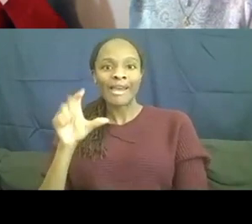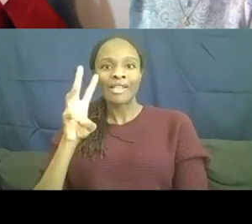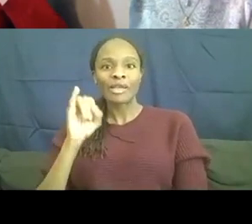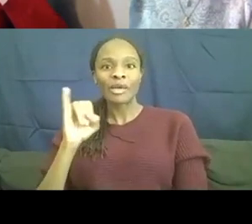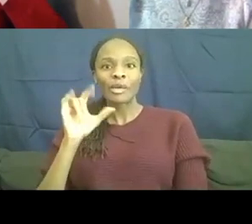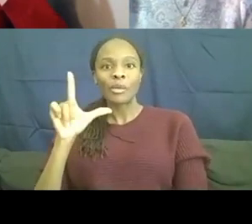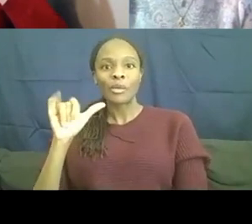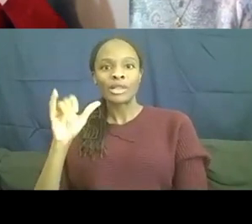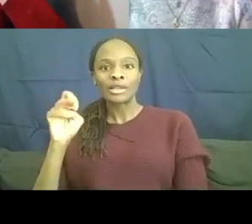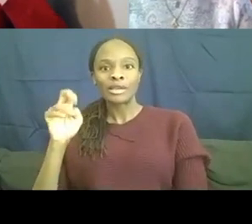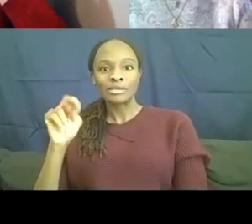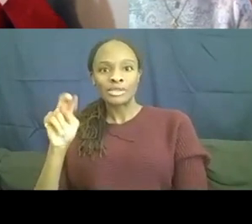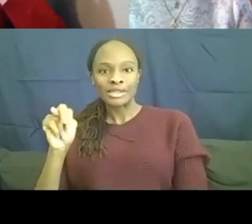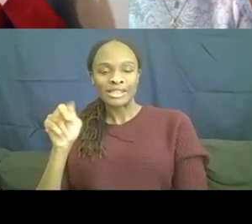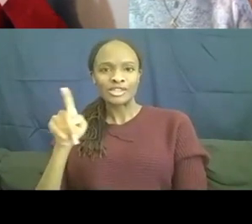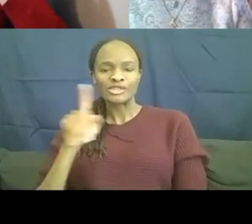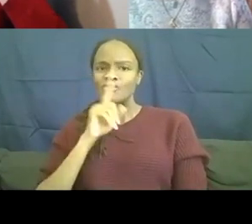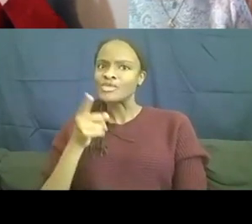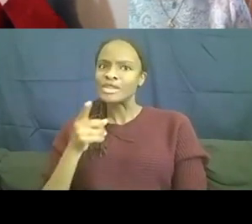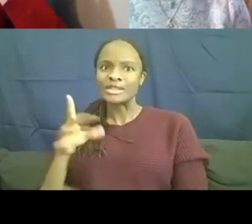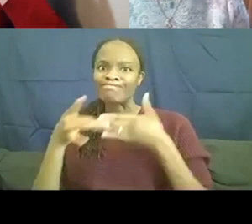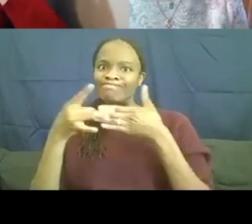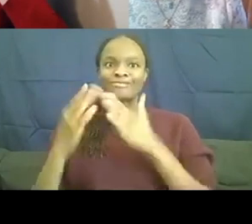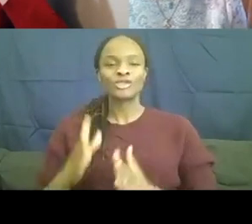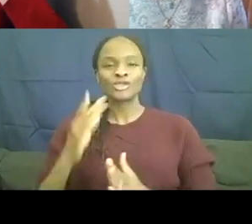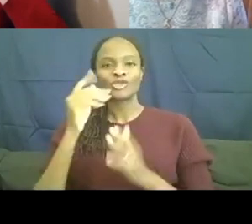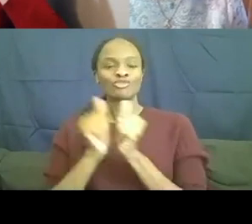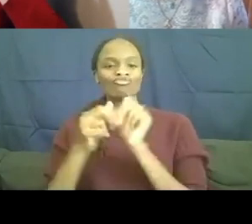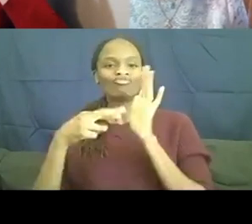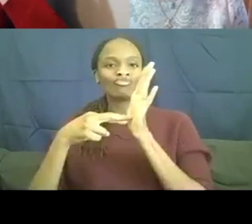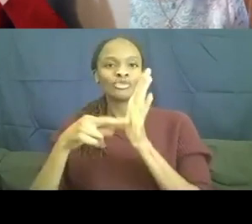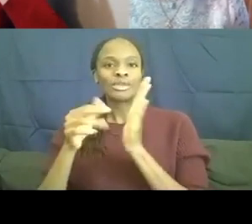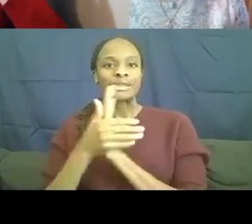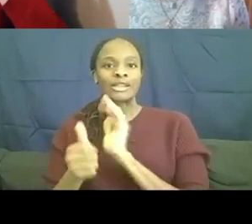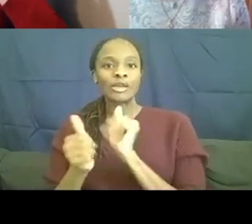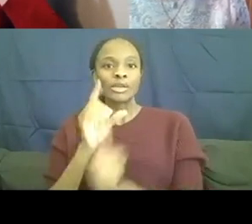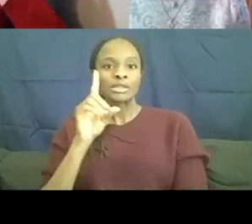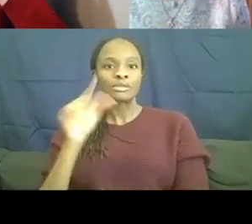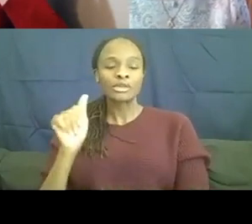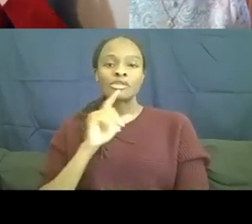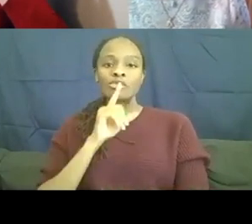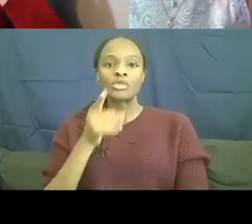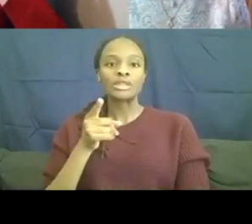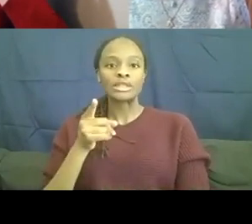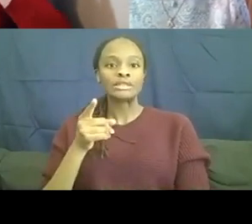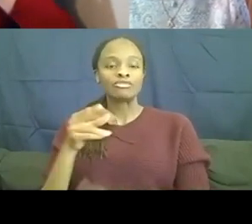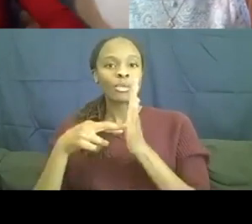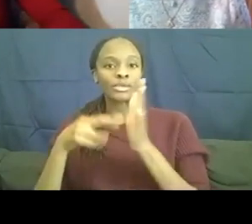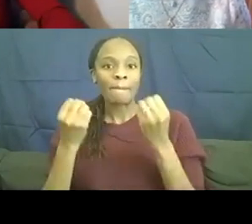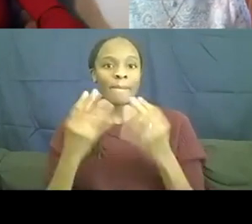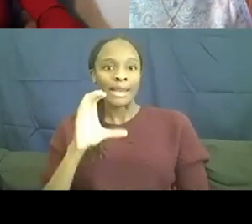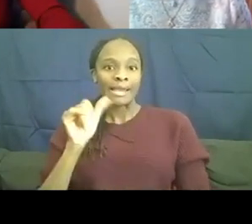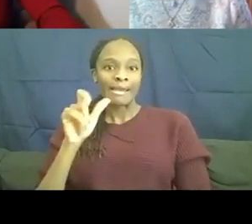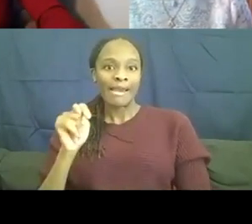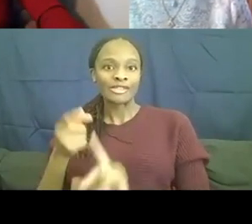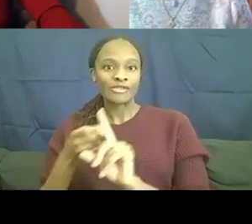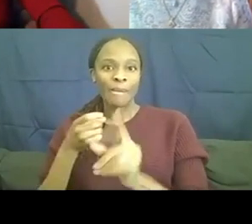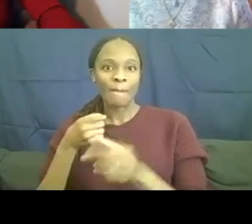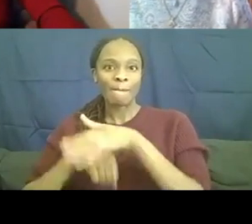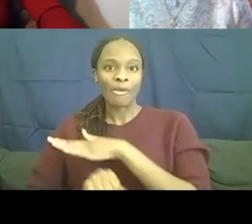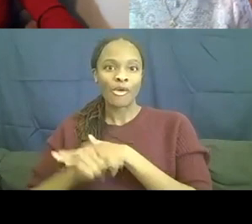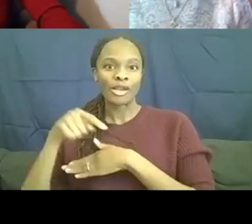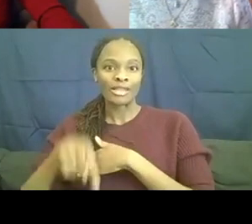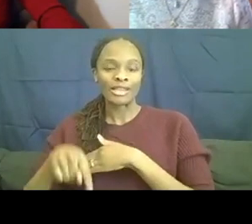representing talent with disabilities and who represented many of the cast of Born This Way. Finally, have Lauren